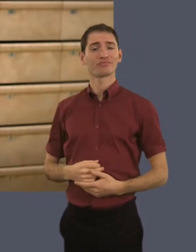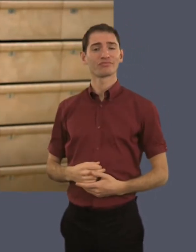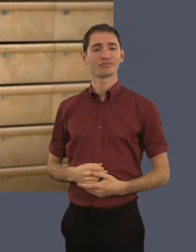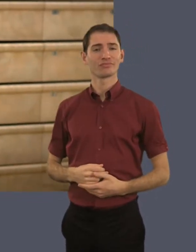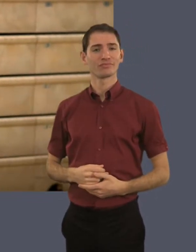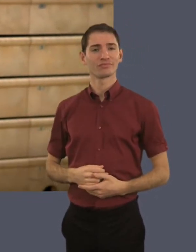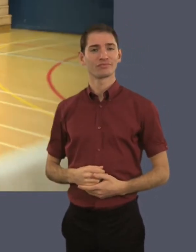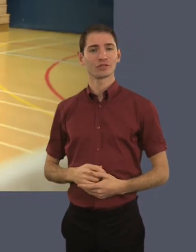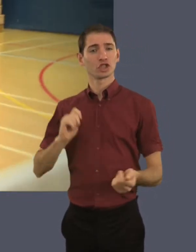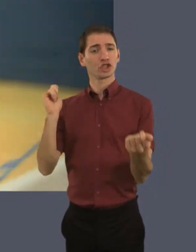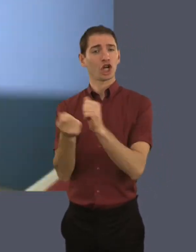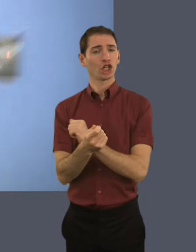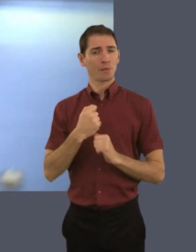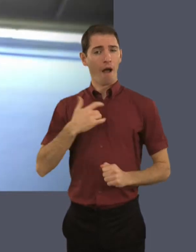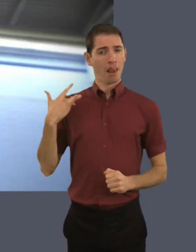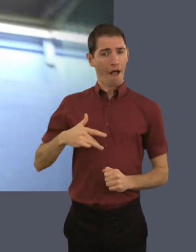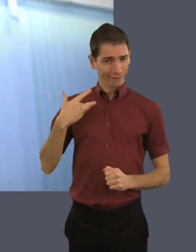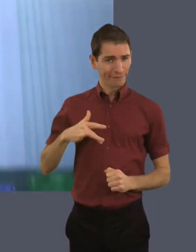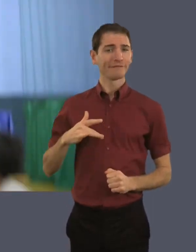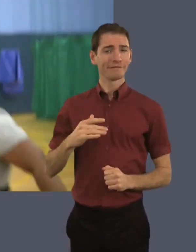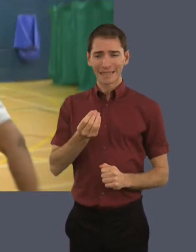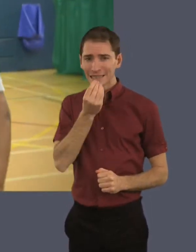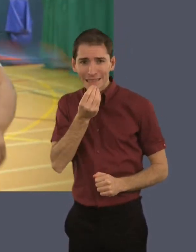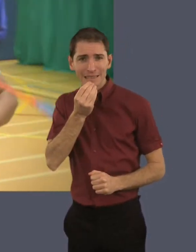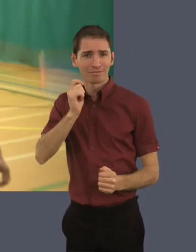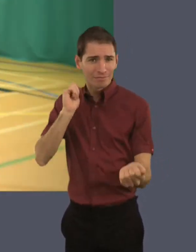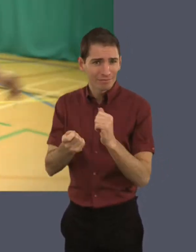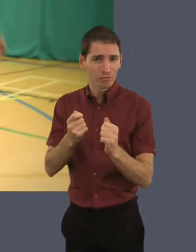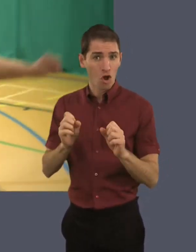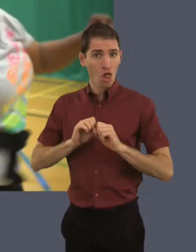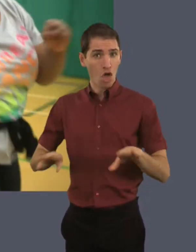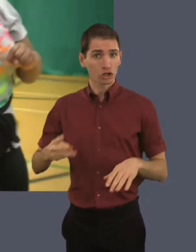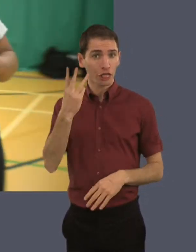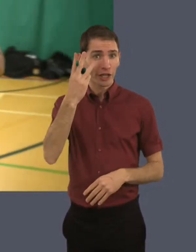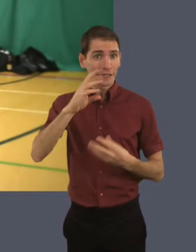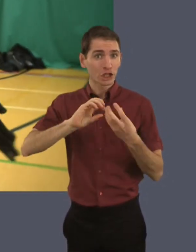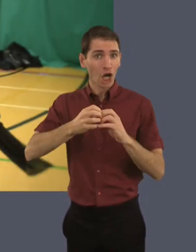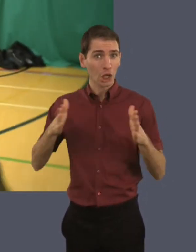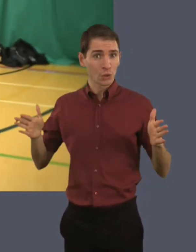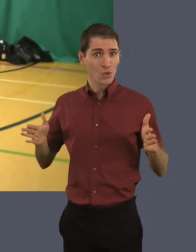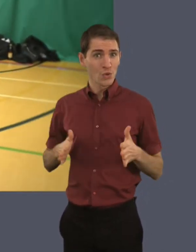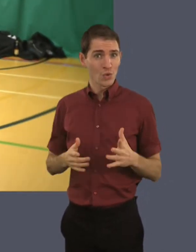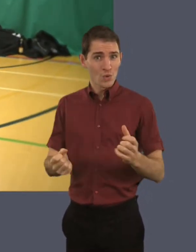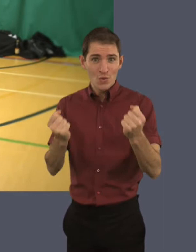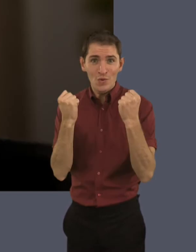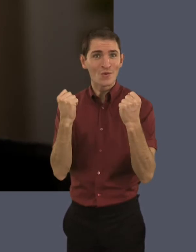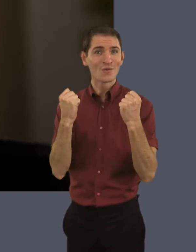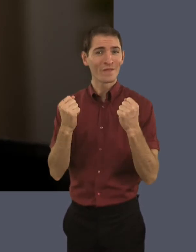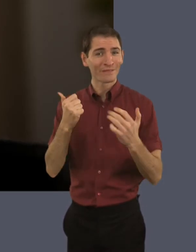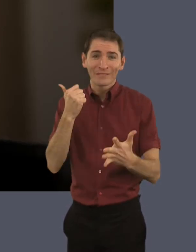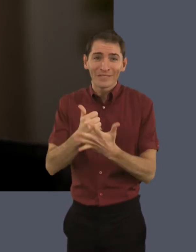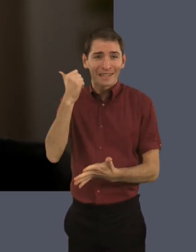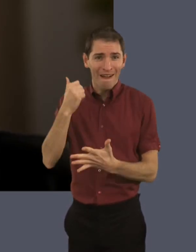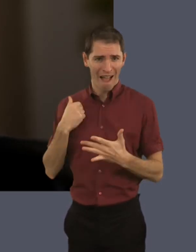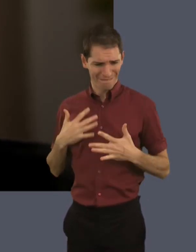exercise. Since changing my lifestyle, my eating habit, I actually lost three